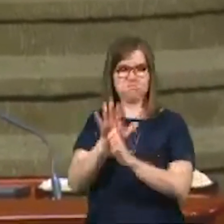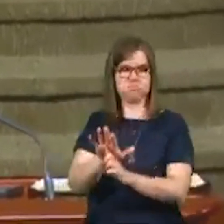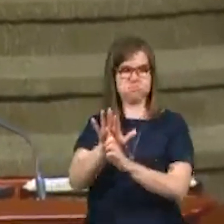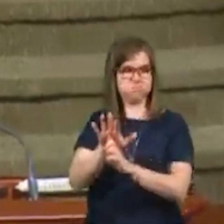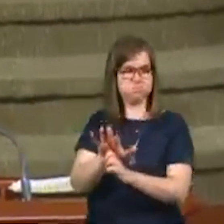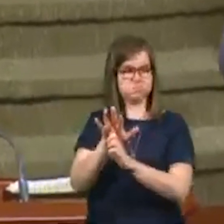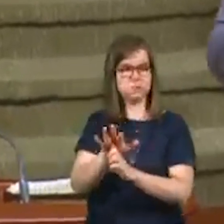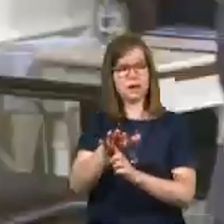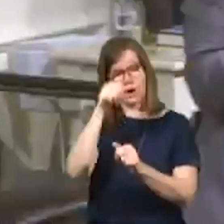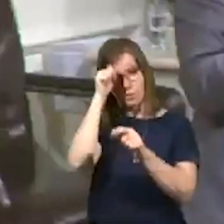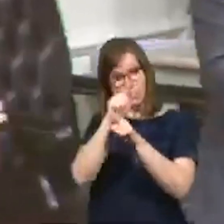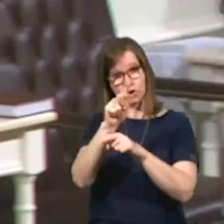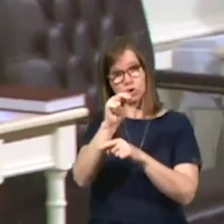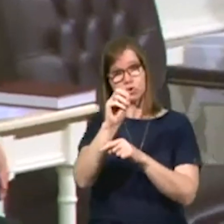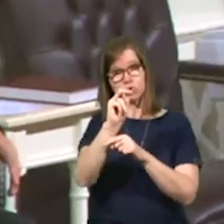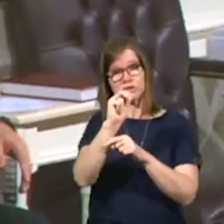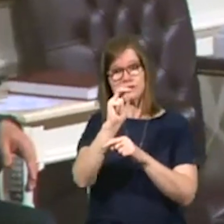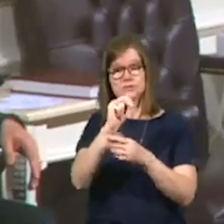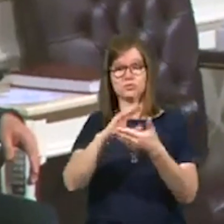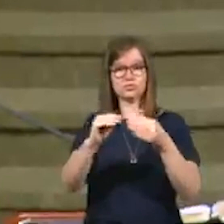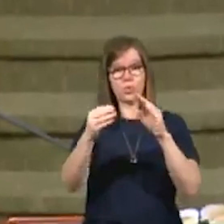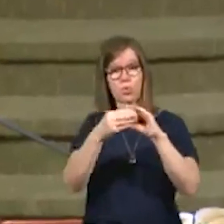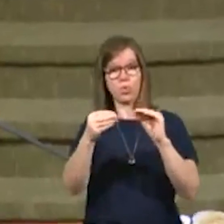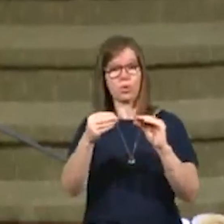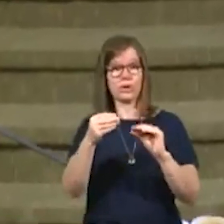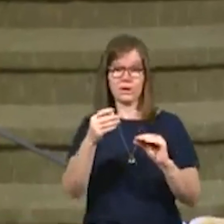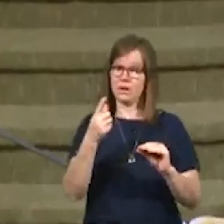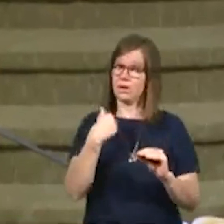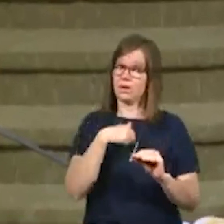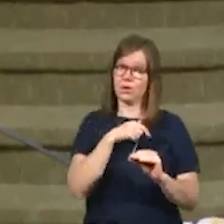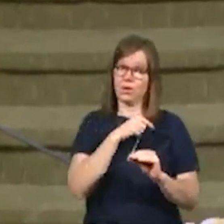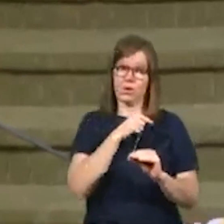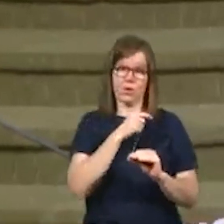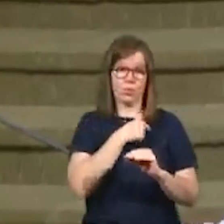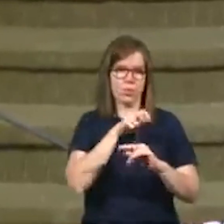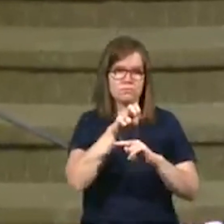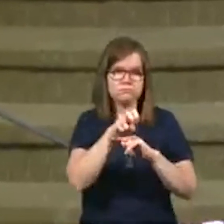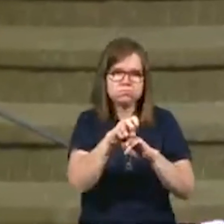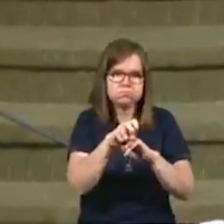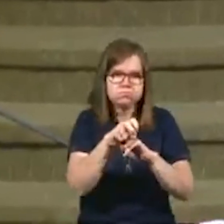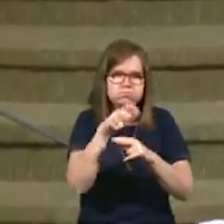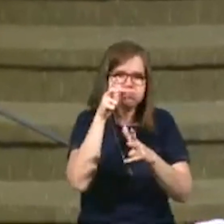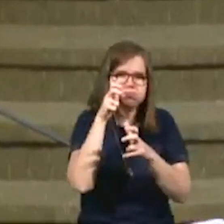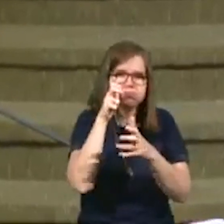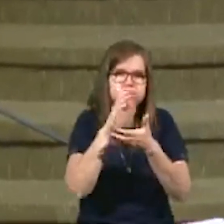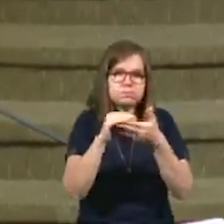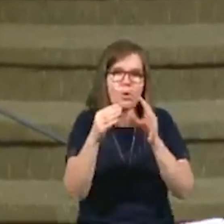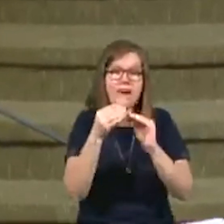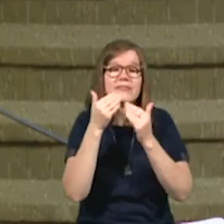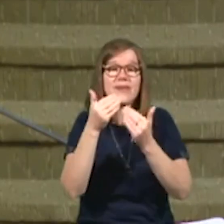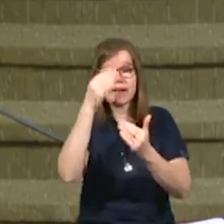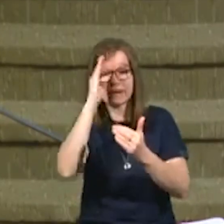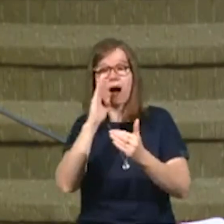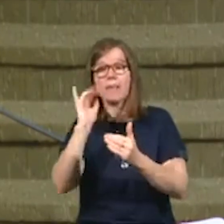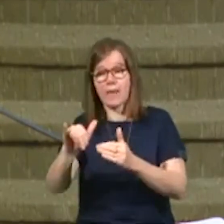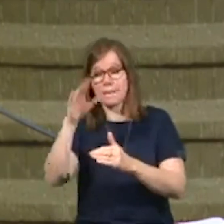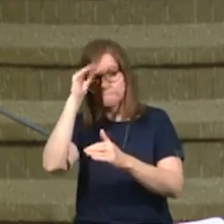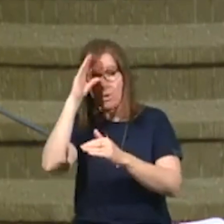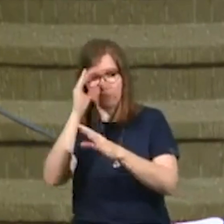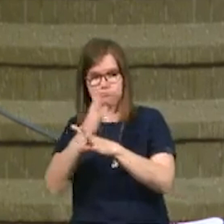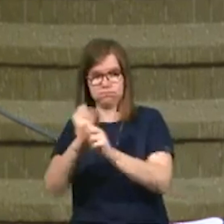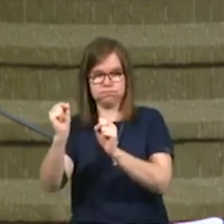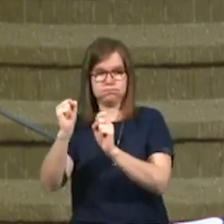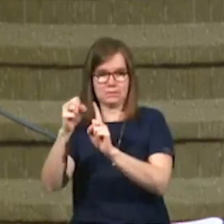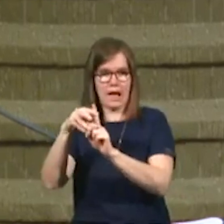and brother Noonan told that story. he, he, no boy, we were on the edge of our seats as he told that story. Thank God that boy got deliverance. But,